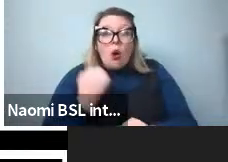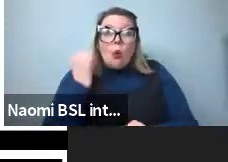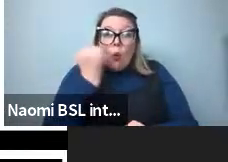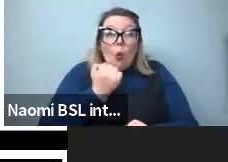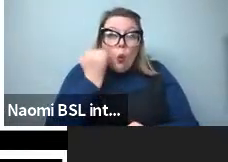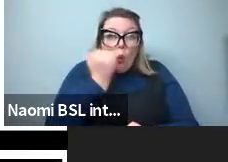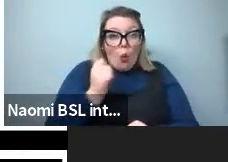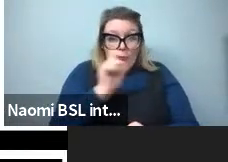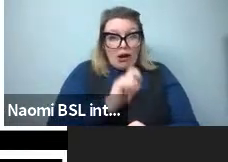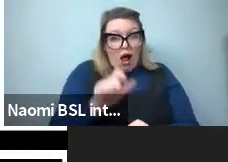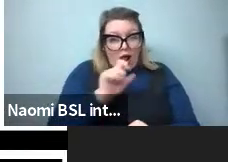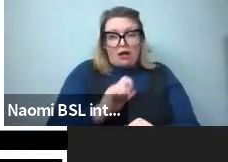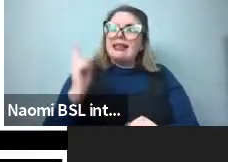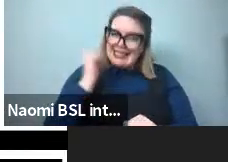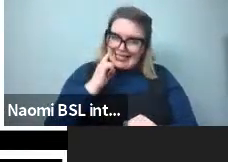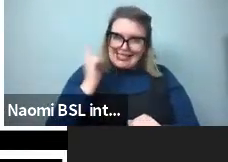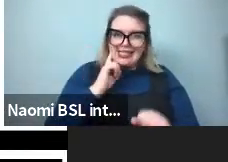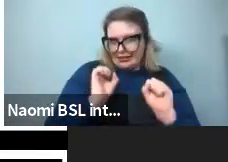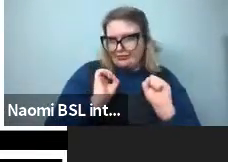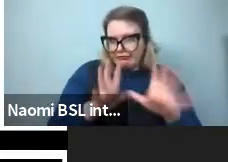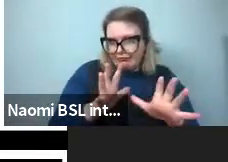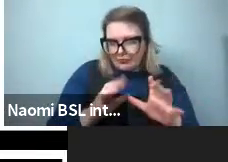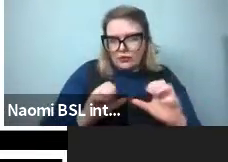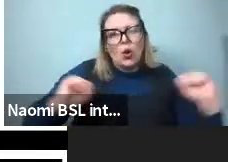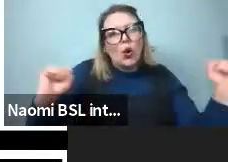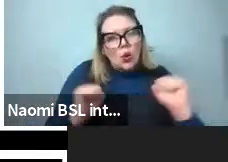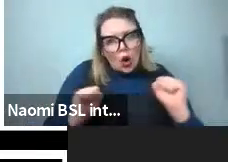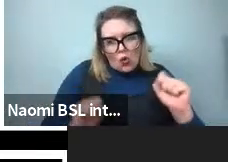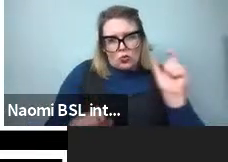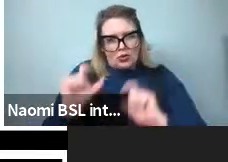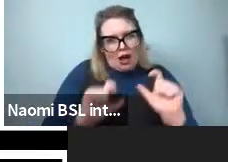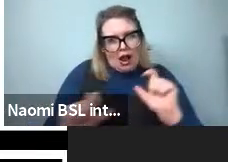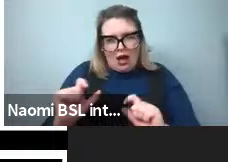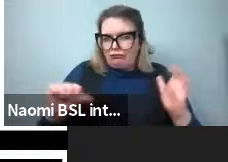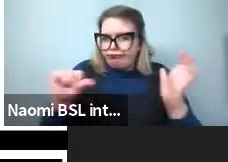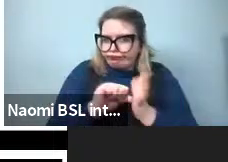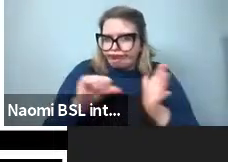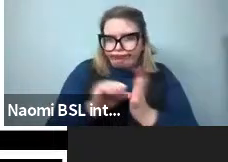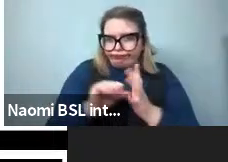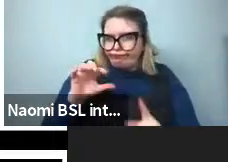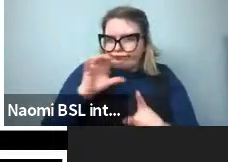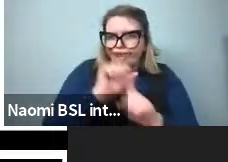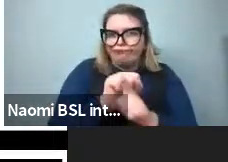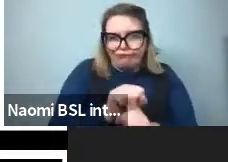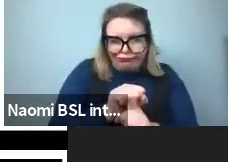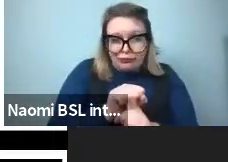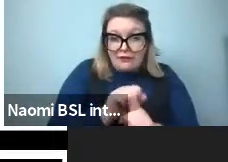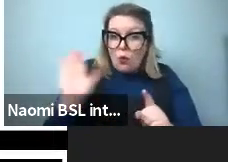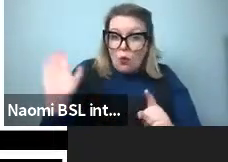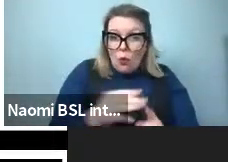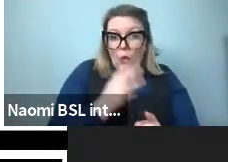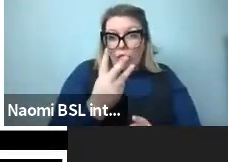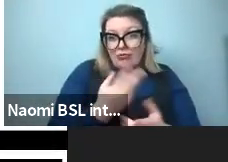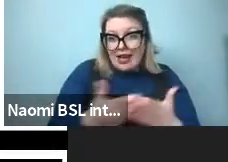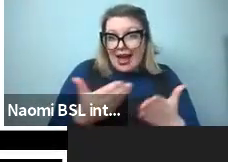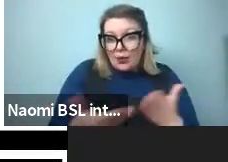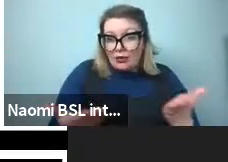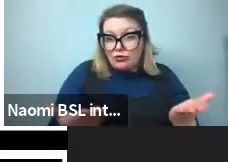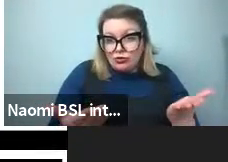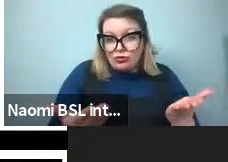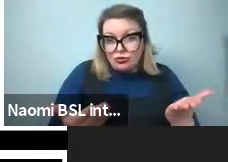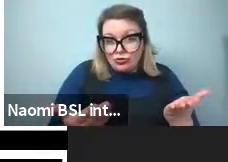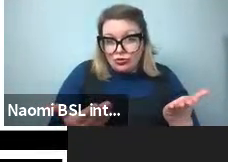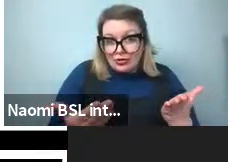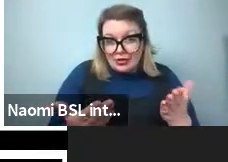easier to convey than cool colors. The greens and the blues are all harder to convey in all of these three languages. That